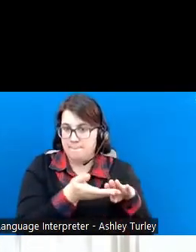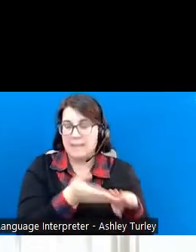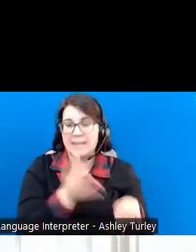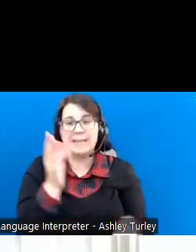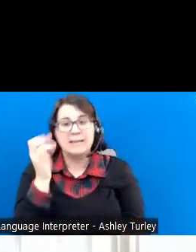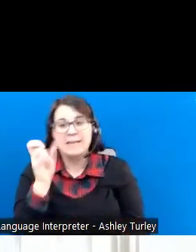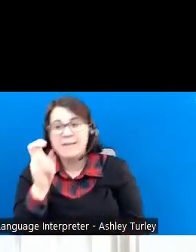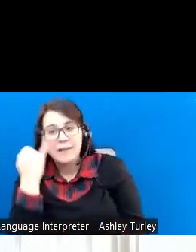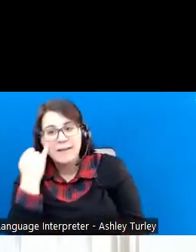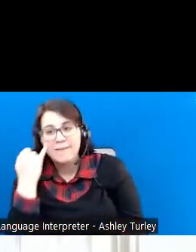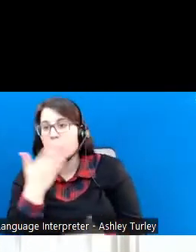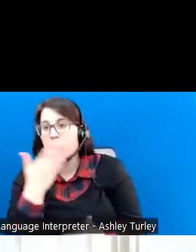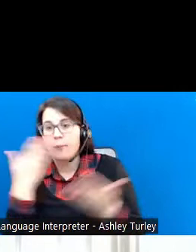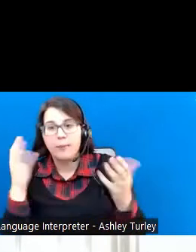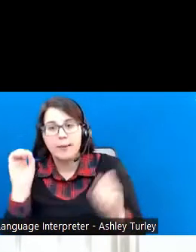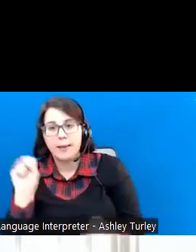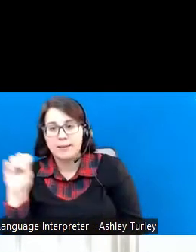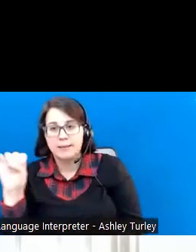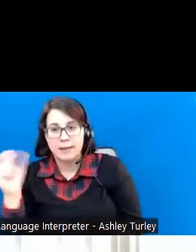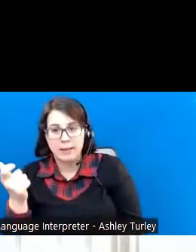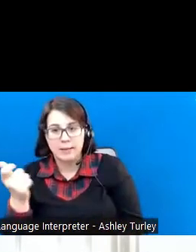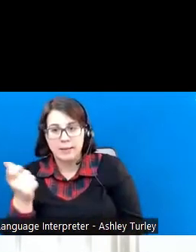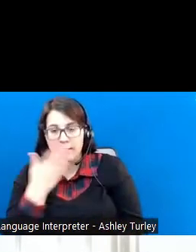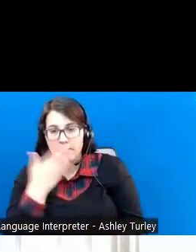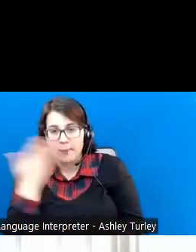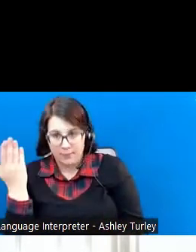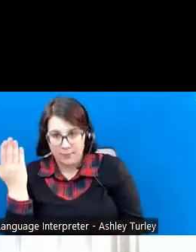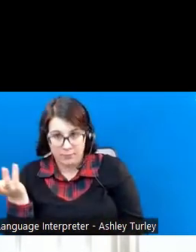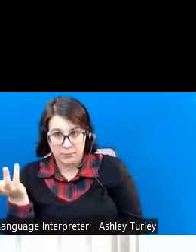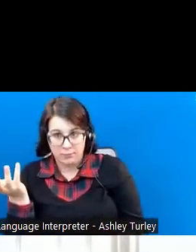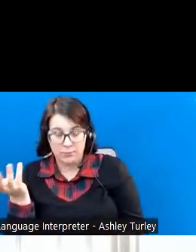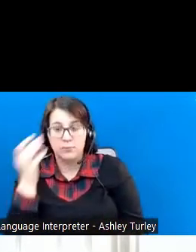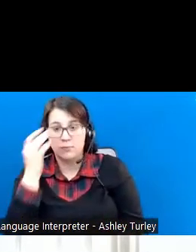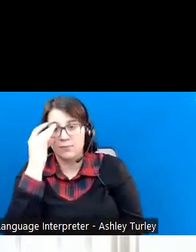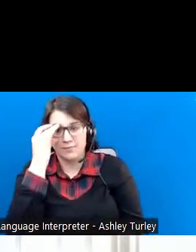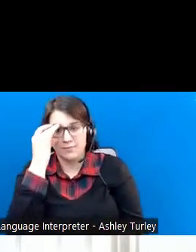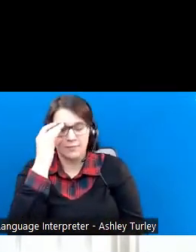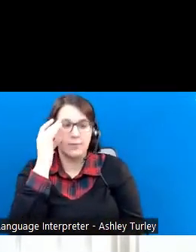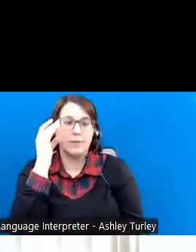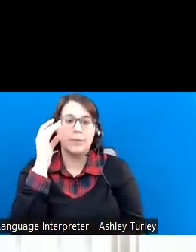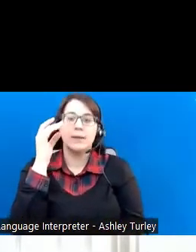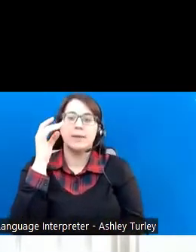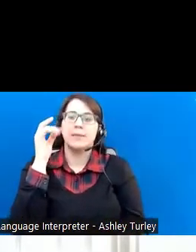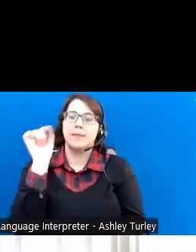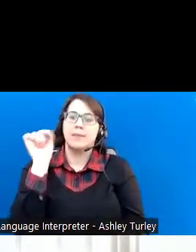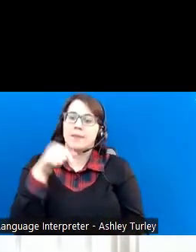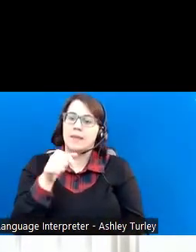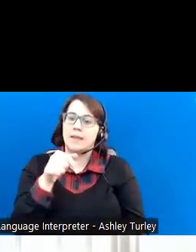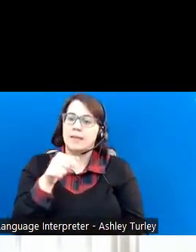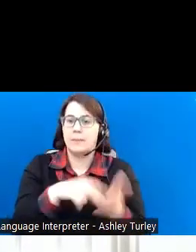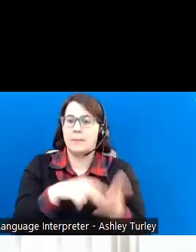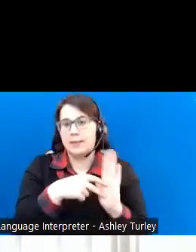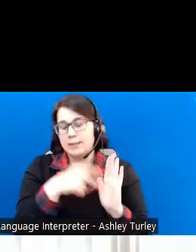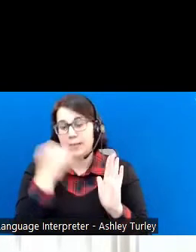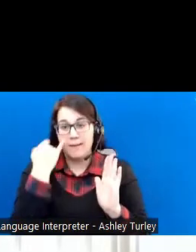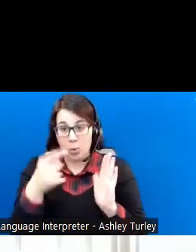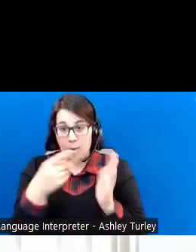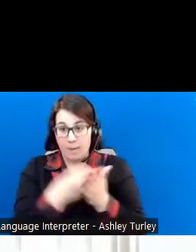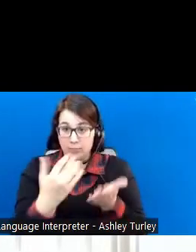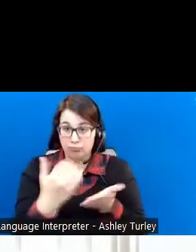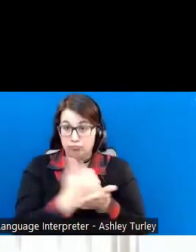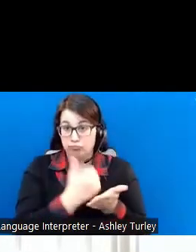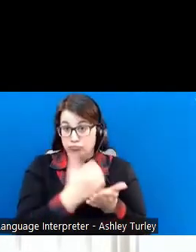receiving an SSI cash benefit. And this is when you would be making enough money that your